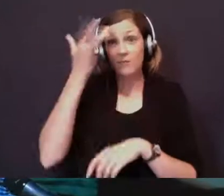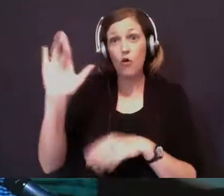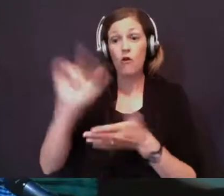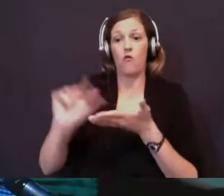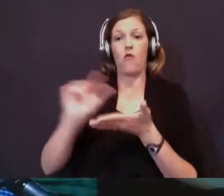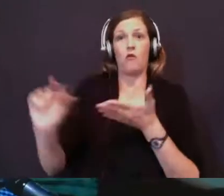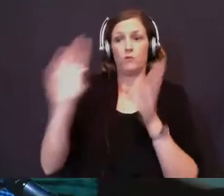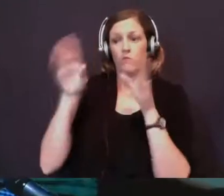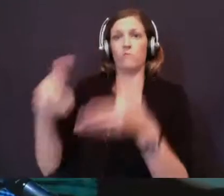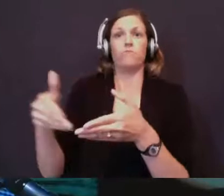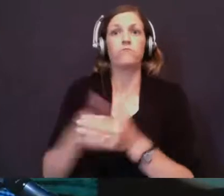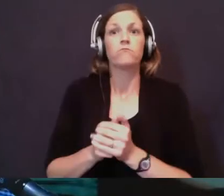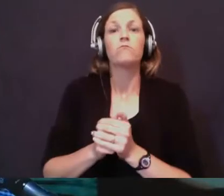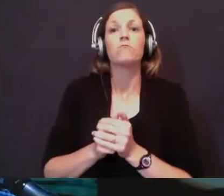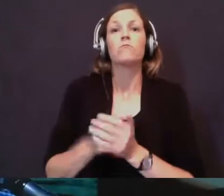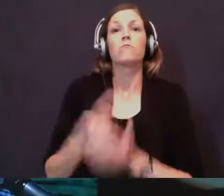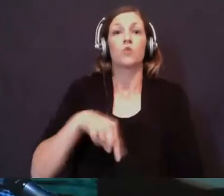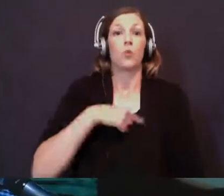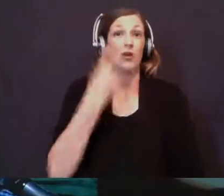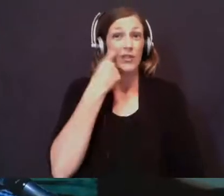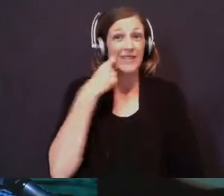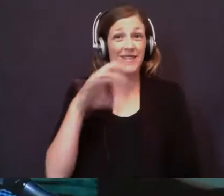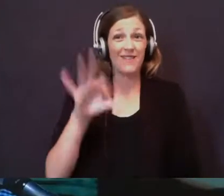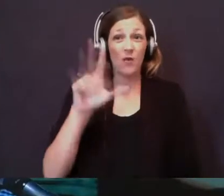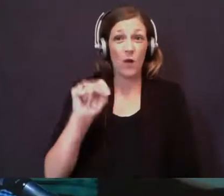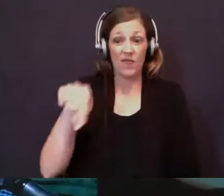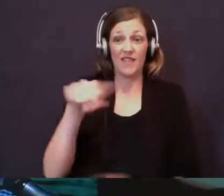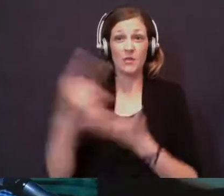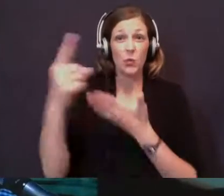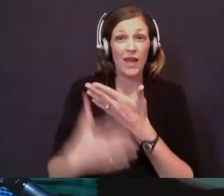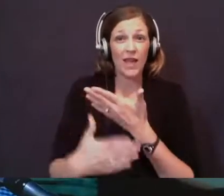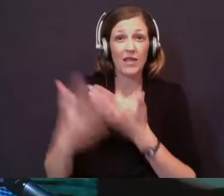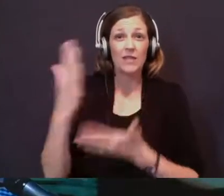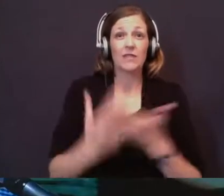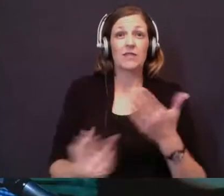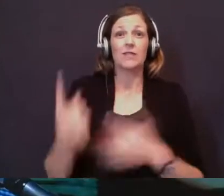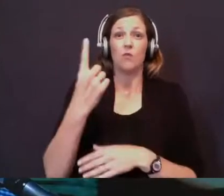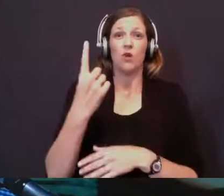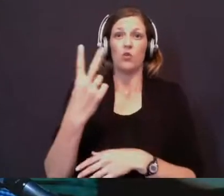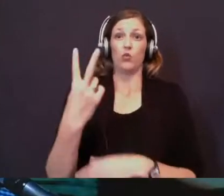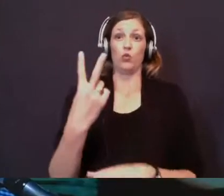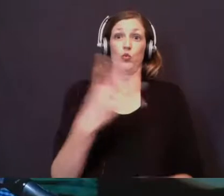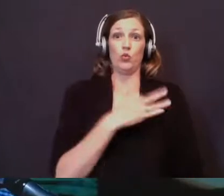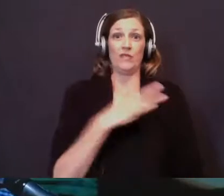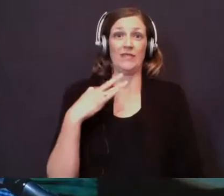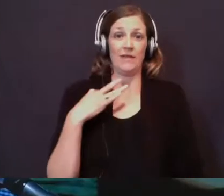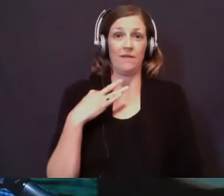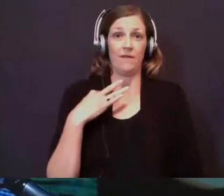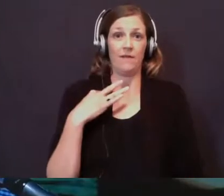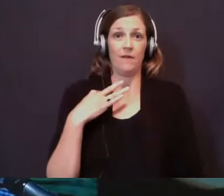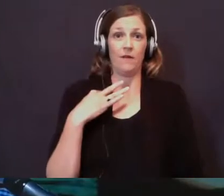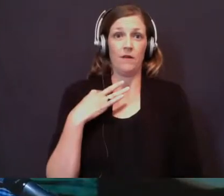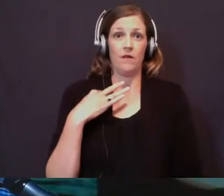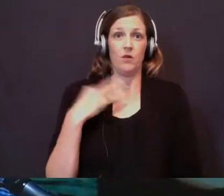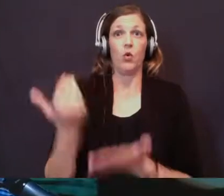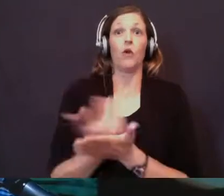driven. So we just recently found out this weekend that someone, two of our staff members, someone, new